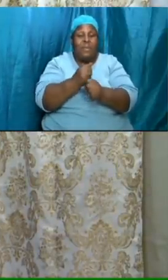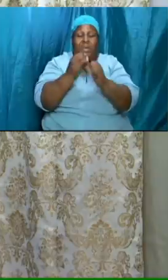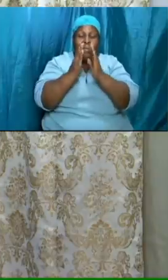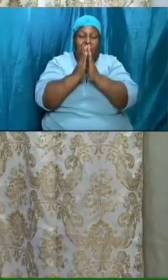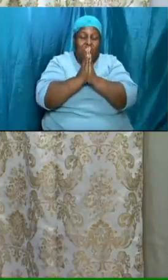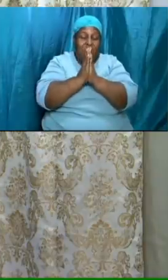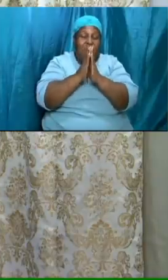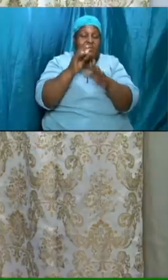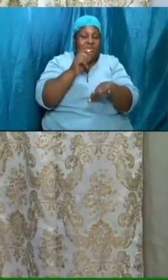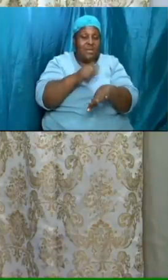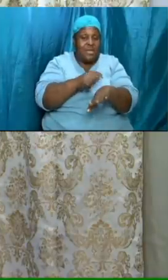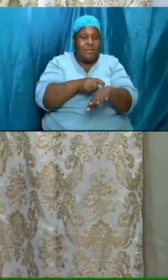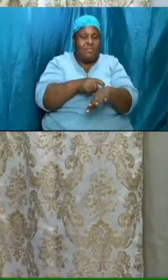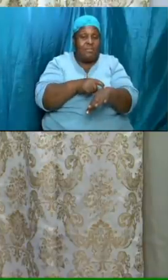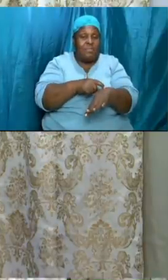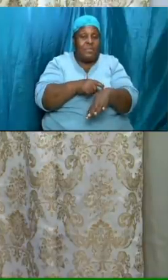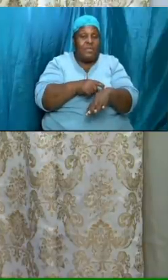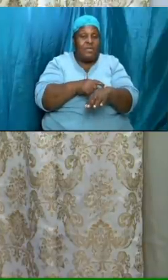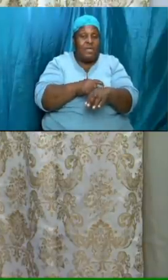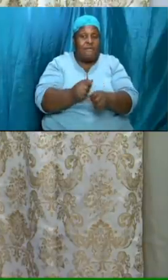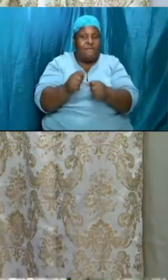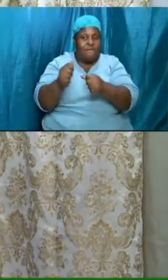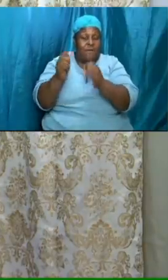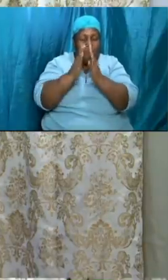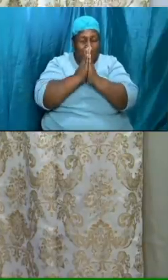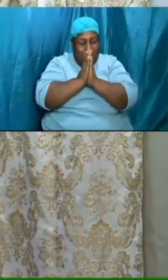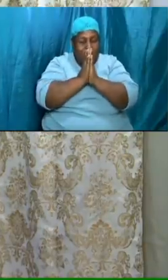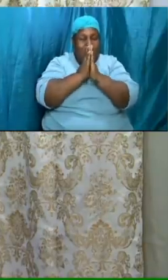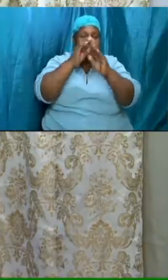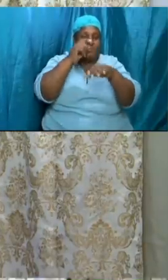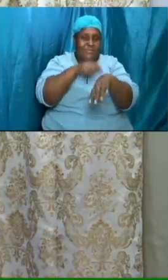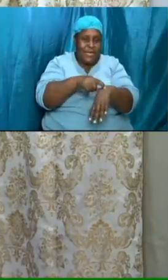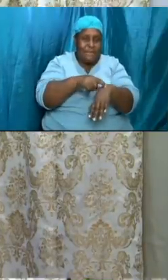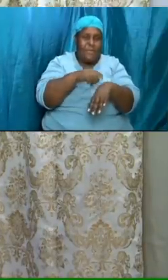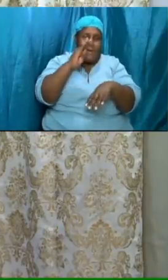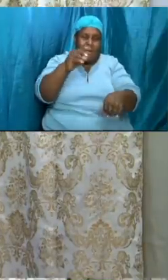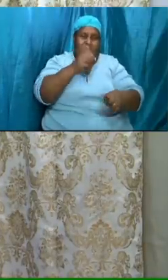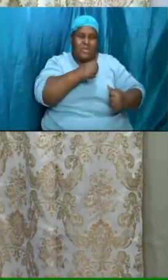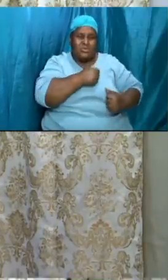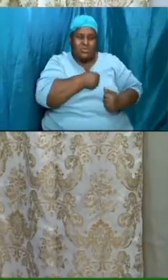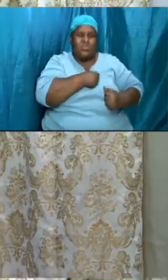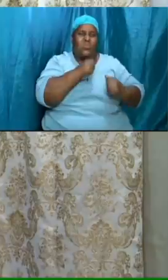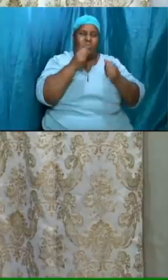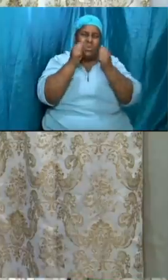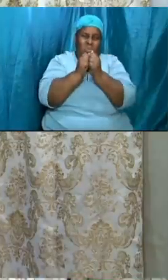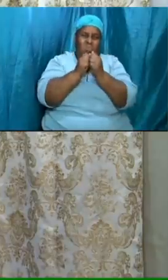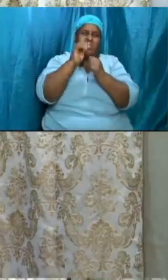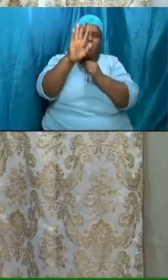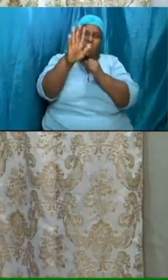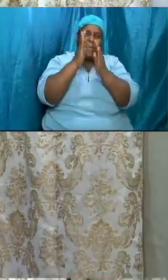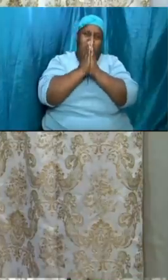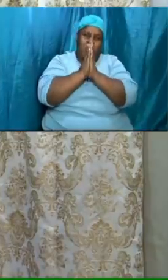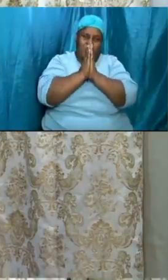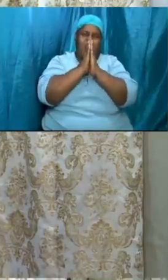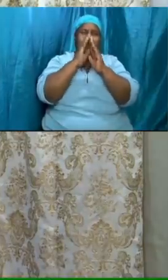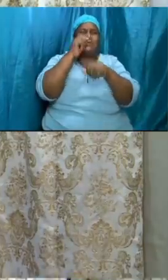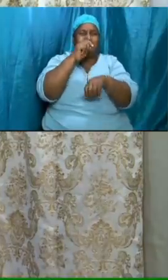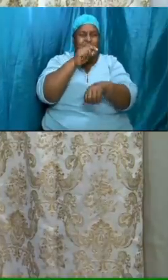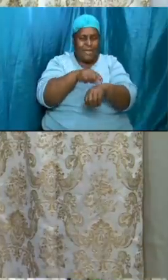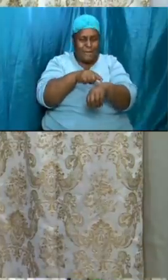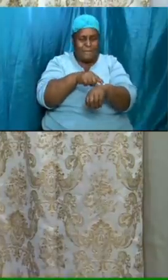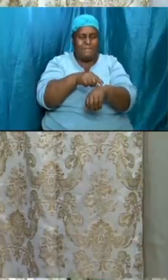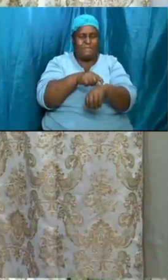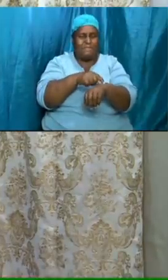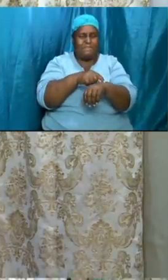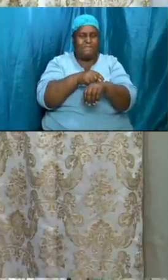stick to it follow it be a soldier with it be regimental we are soldiers